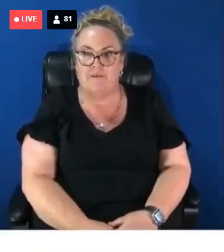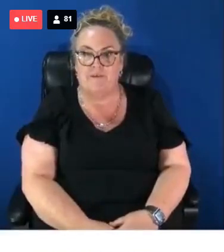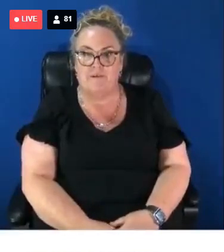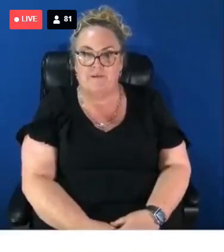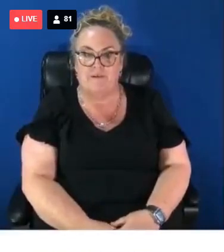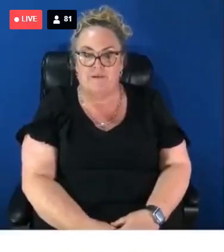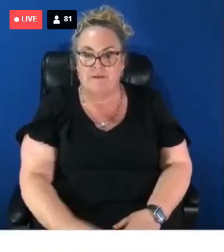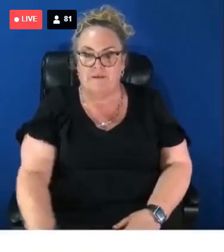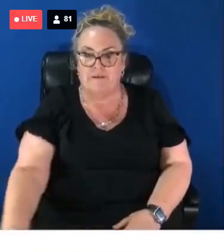Thank you. Cheers. you.